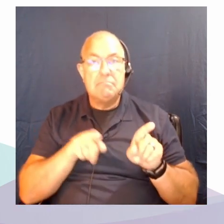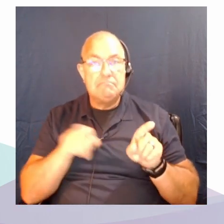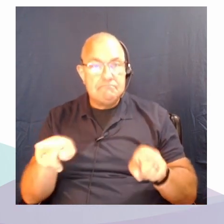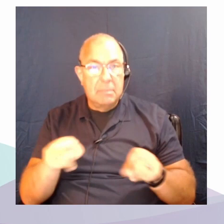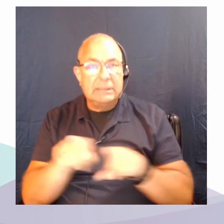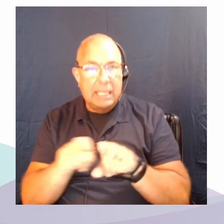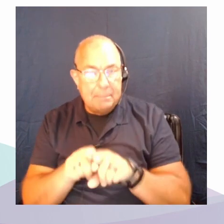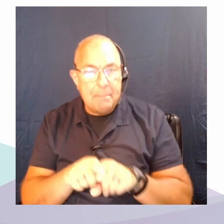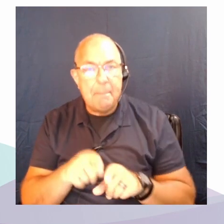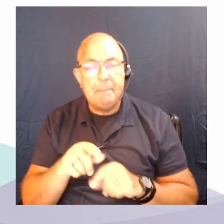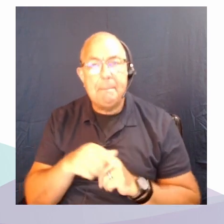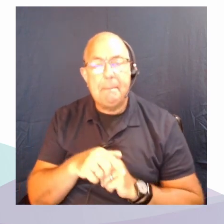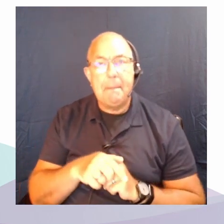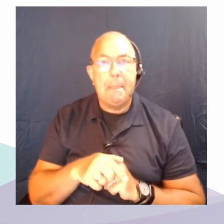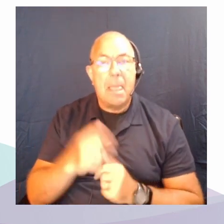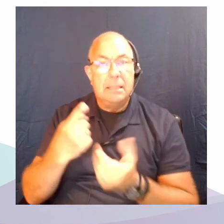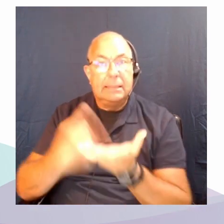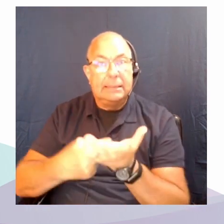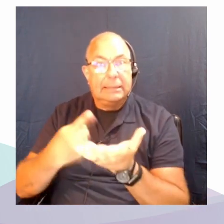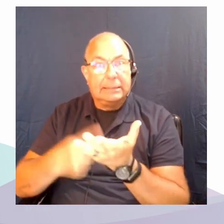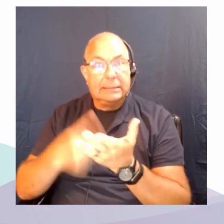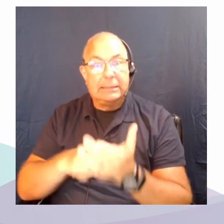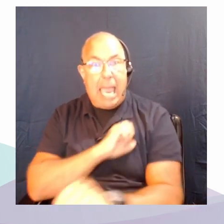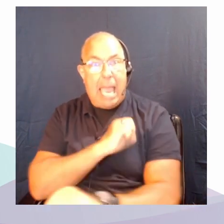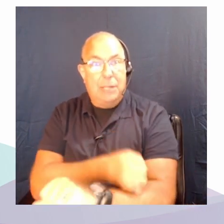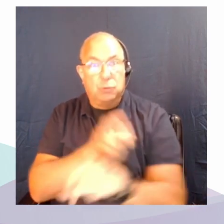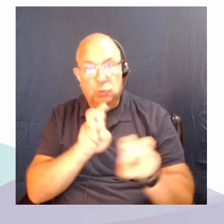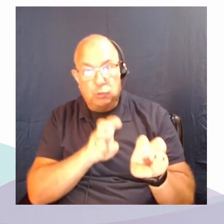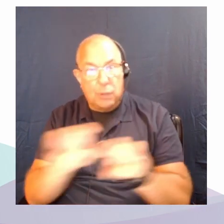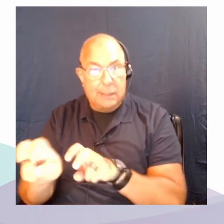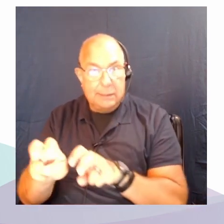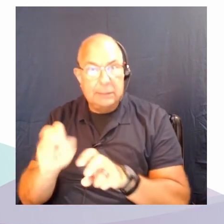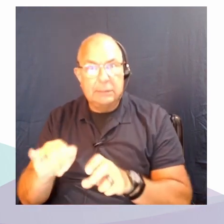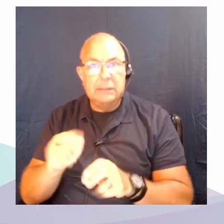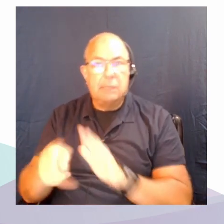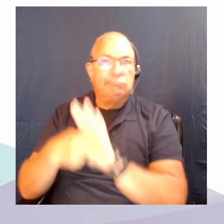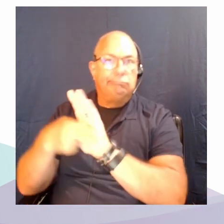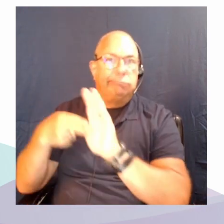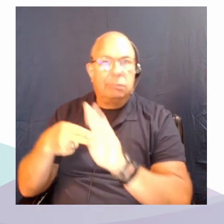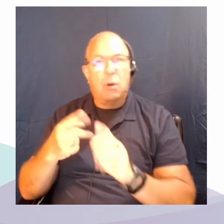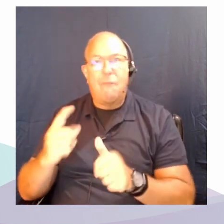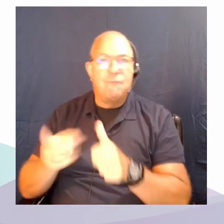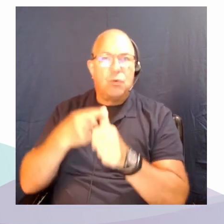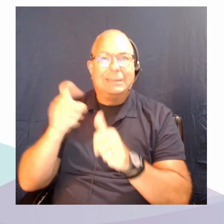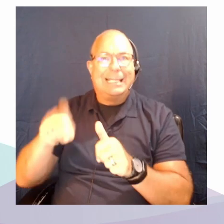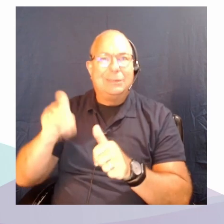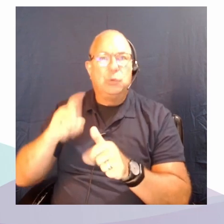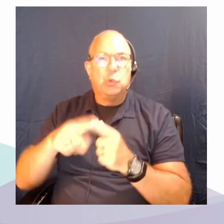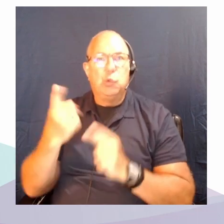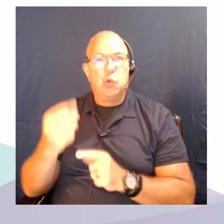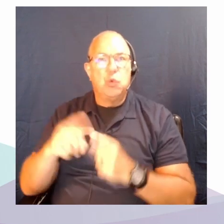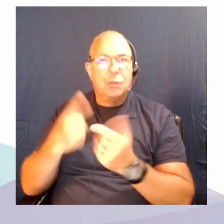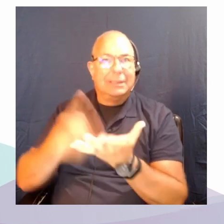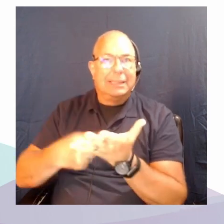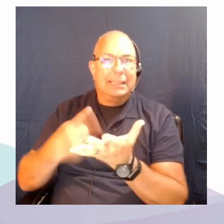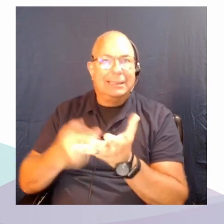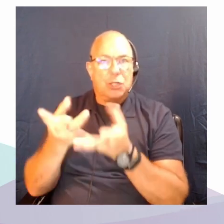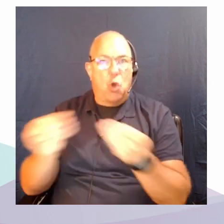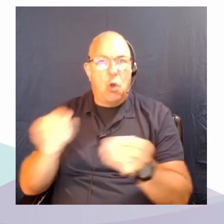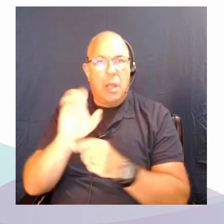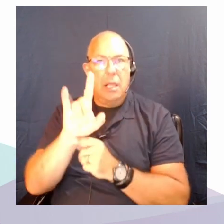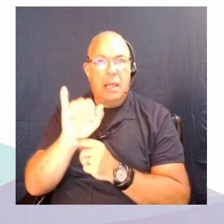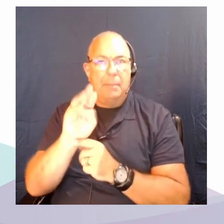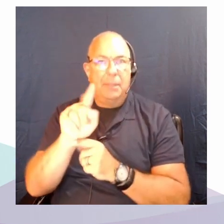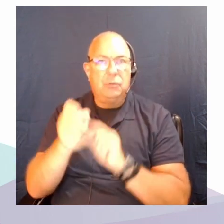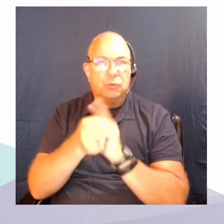addressing energy transition has been declared as one of the first necessary steps to deal with climate change, right? So then if we deal with